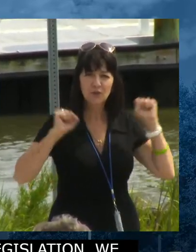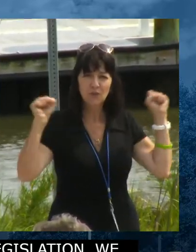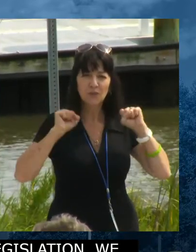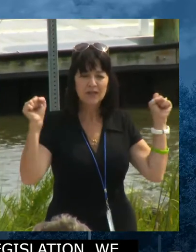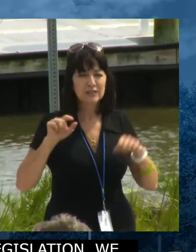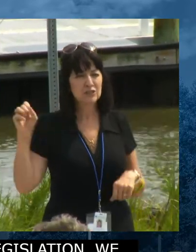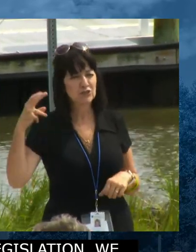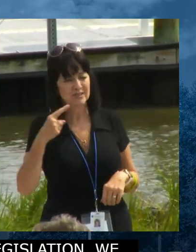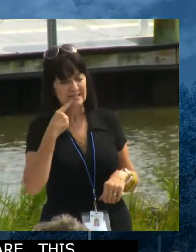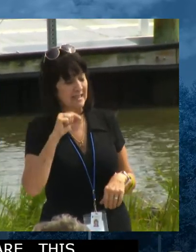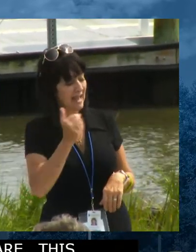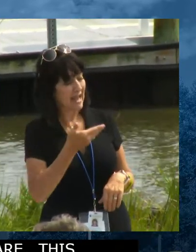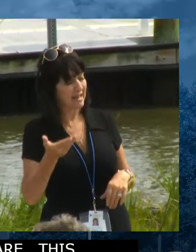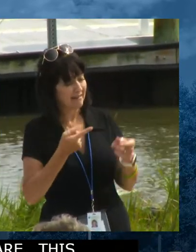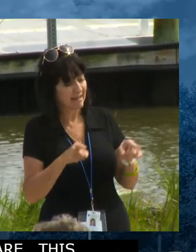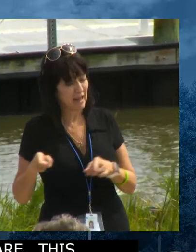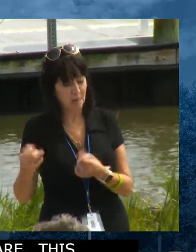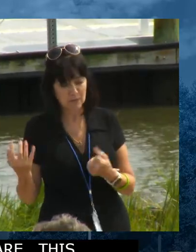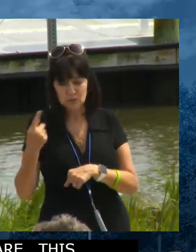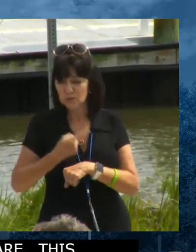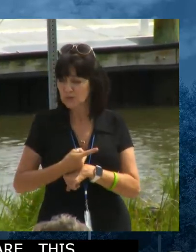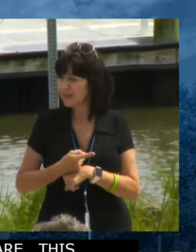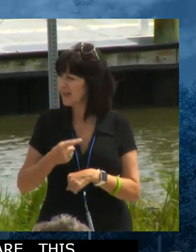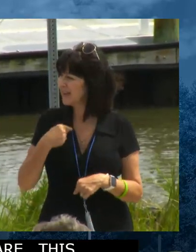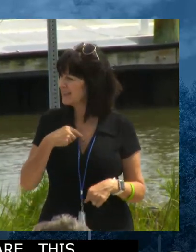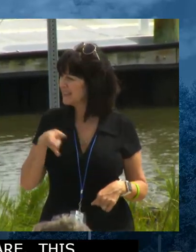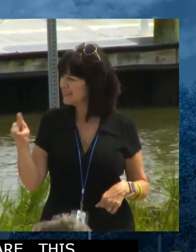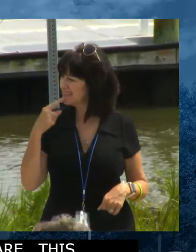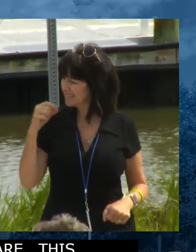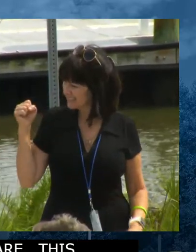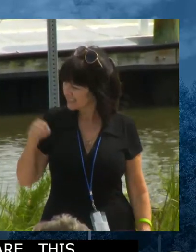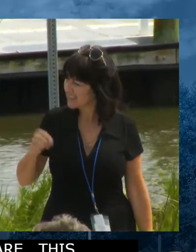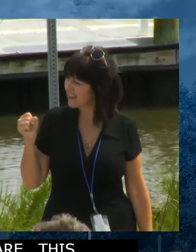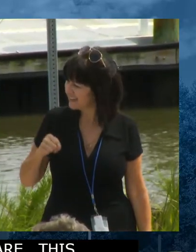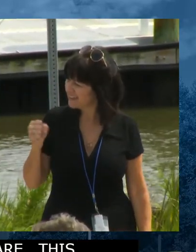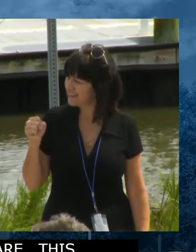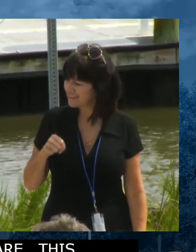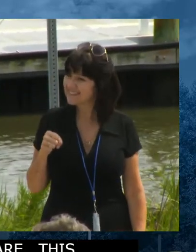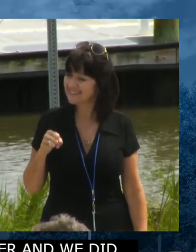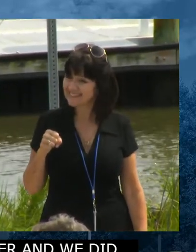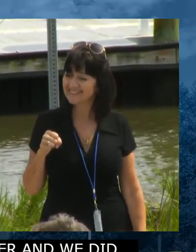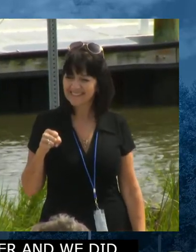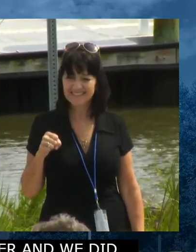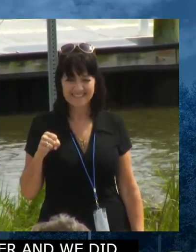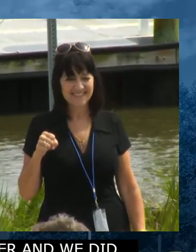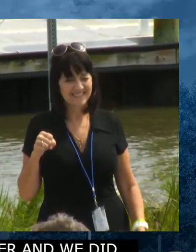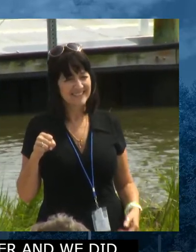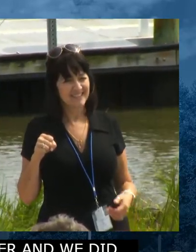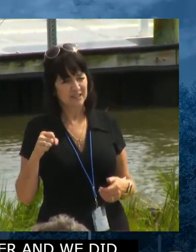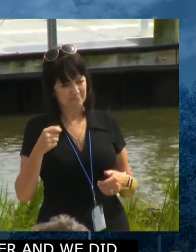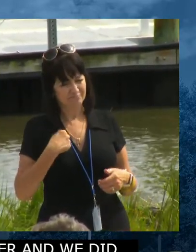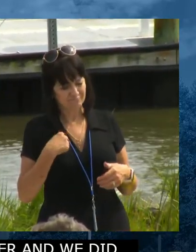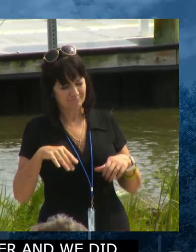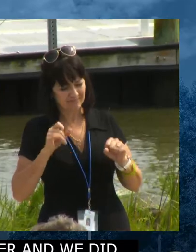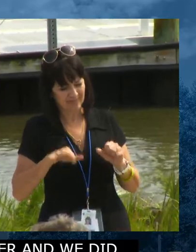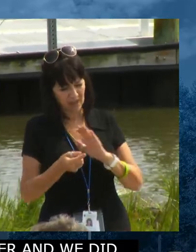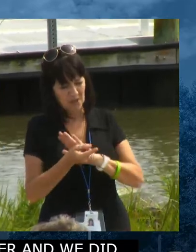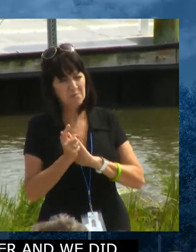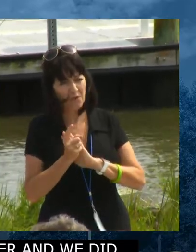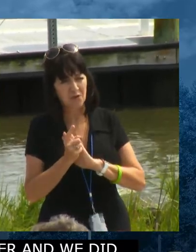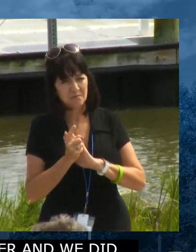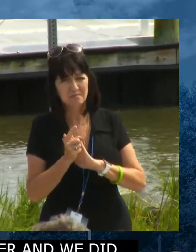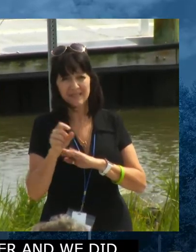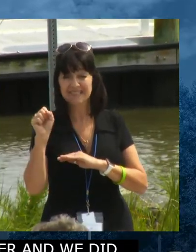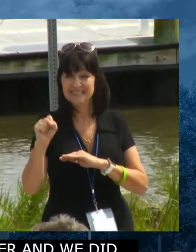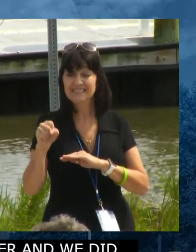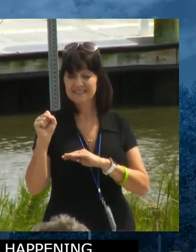anything happening today? And I'm like, yeah. And I, and I just, I took a moment and I was like, yeah,